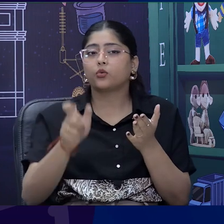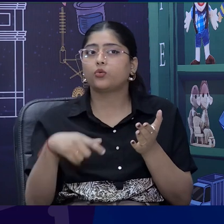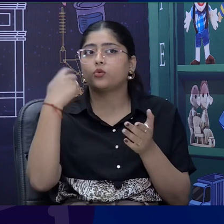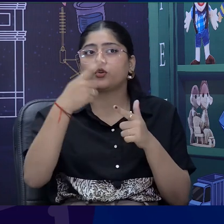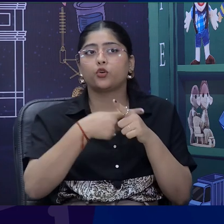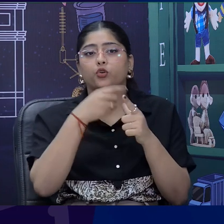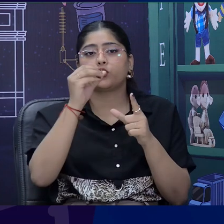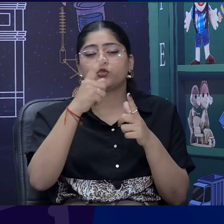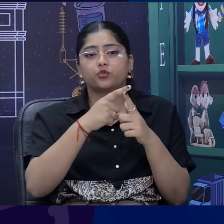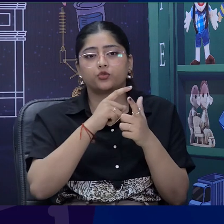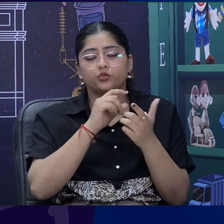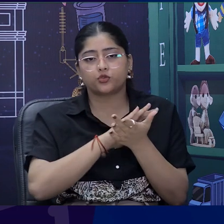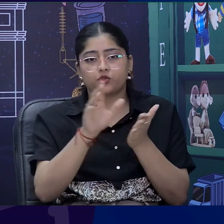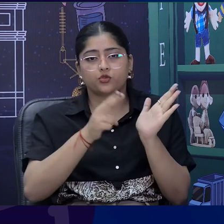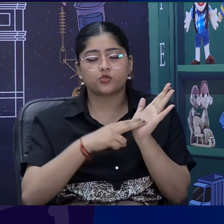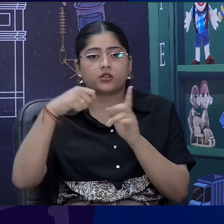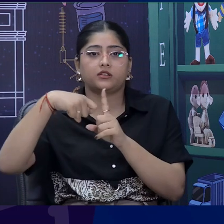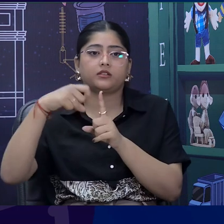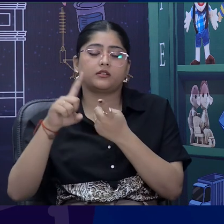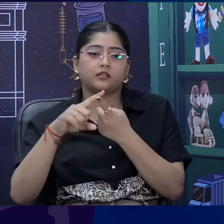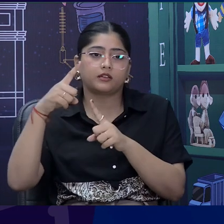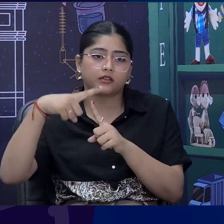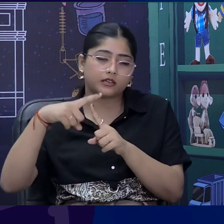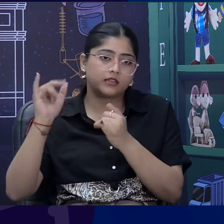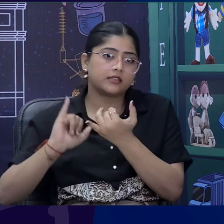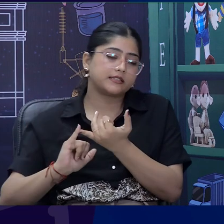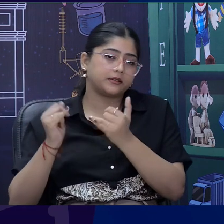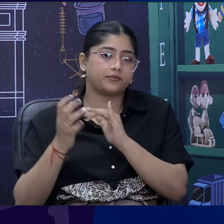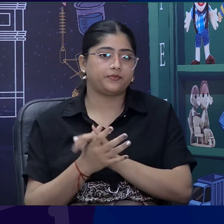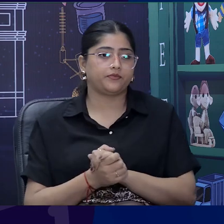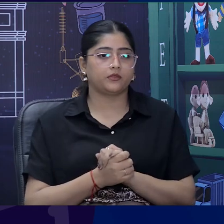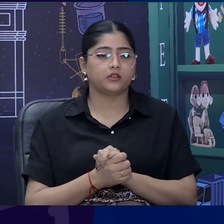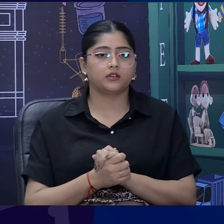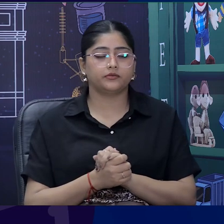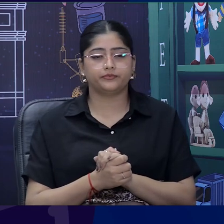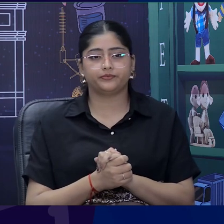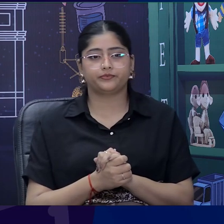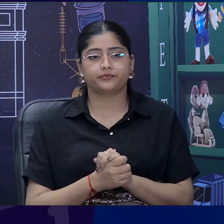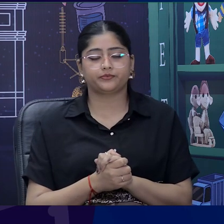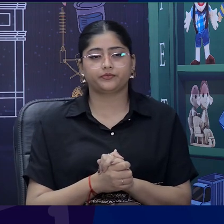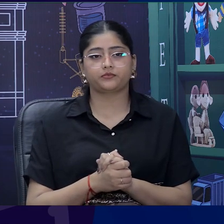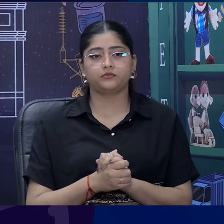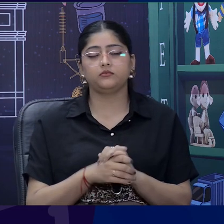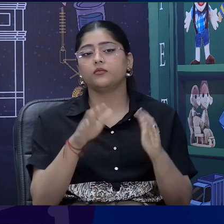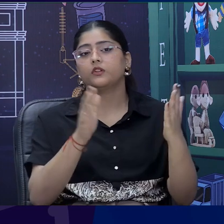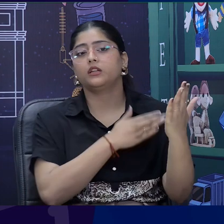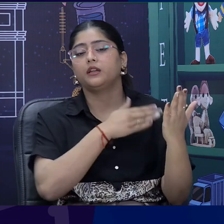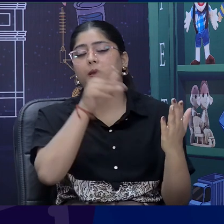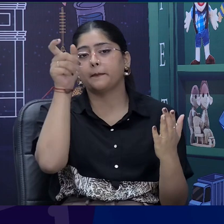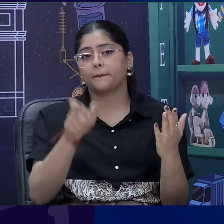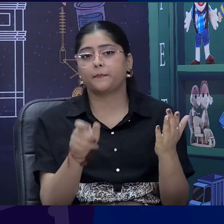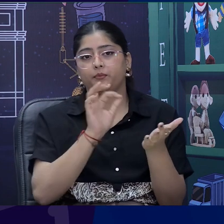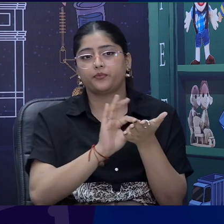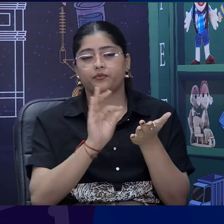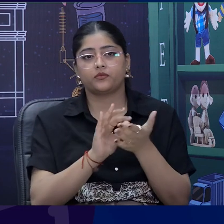Keats. So, we have to make them learn John Keats because he is the poet. So, the naughty